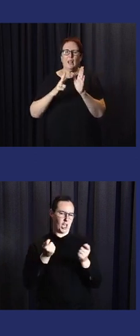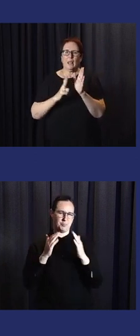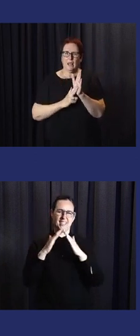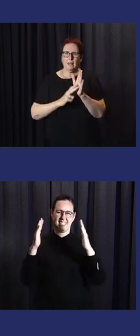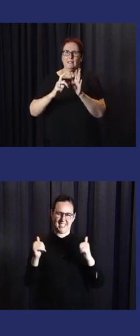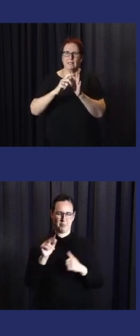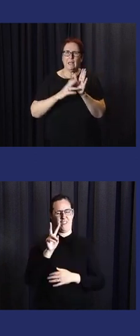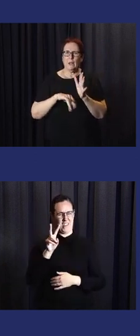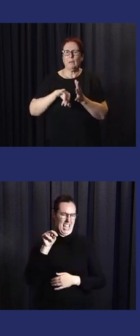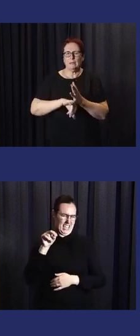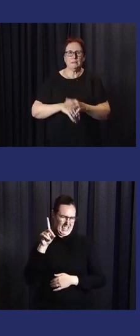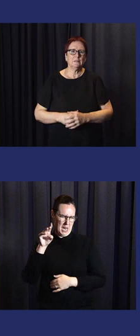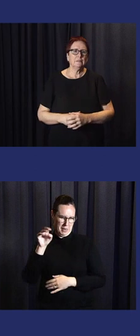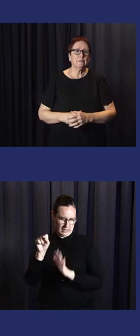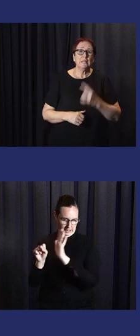system.